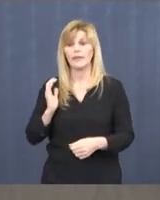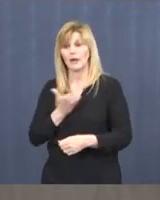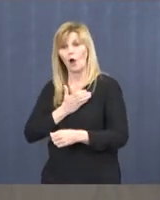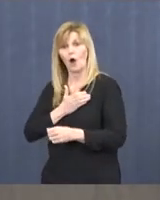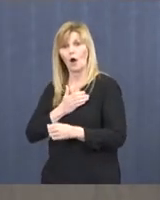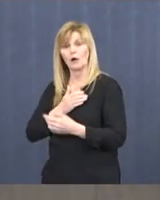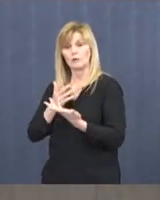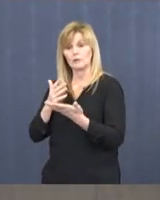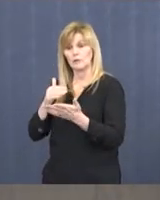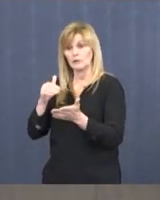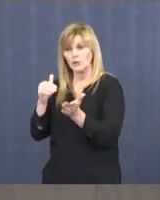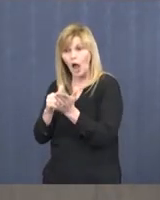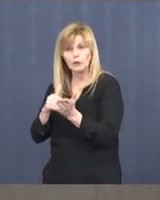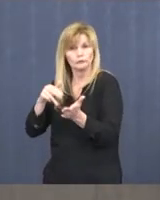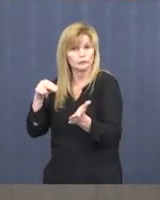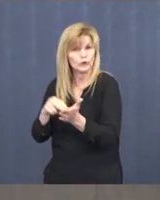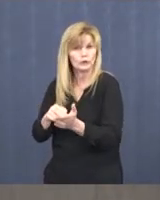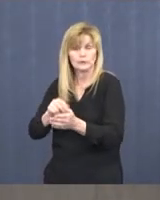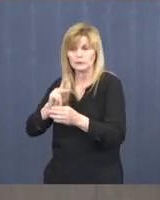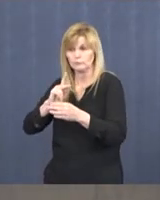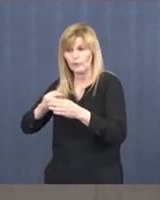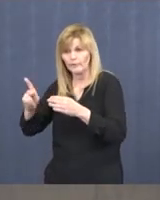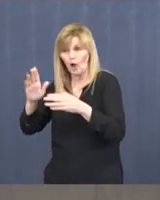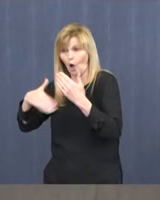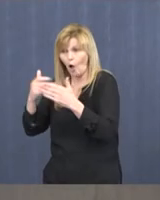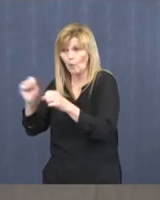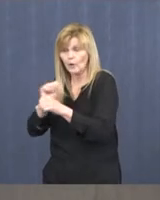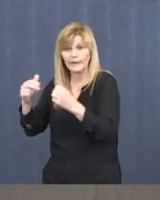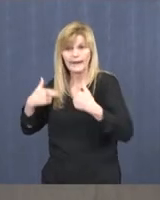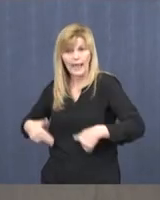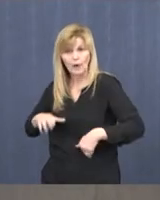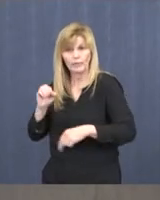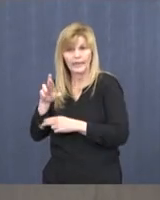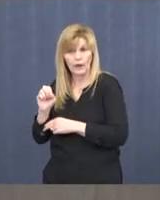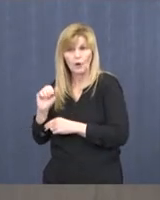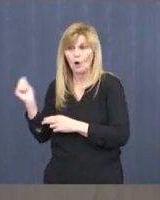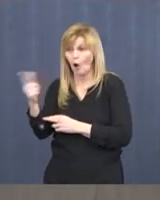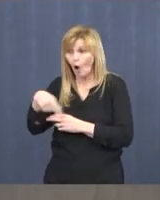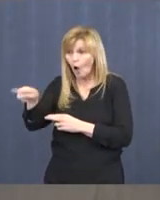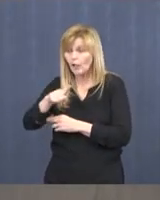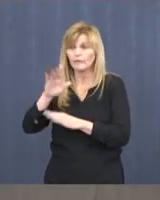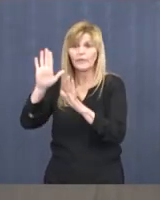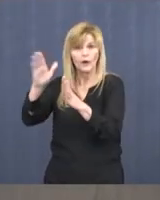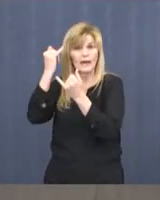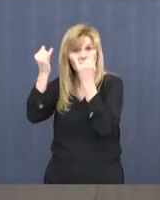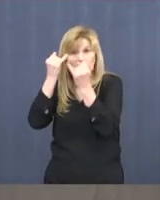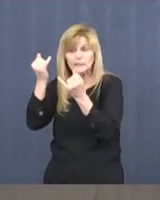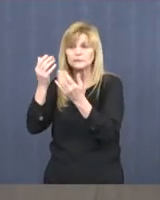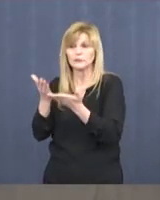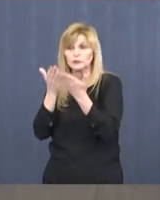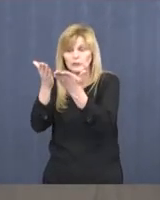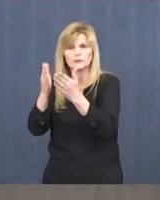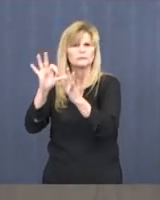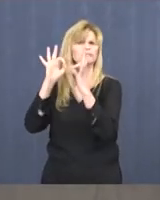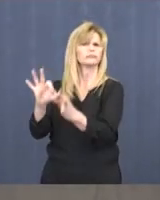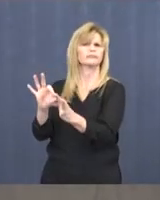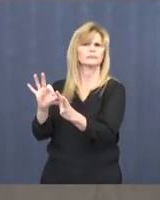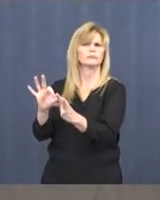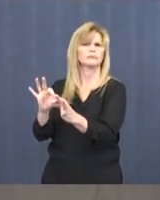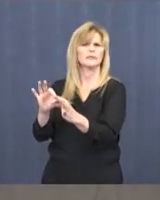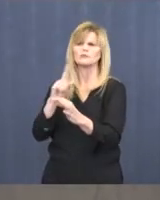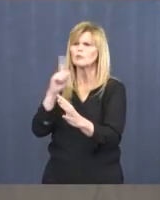are all working together, which is phenomenal, the integration of all of their resources is awe-inspiring.